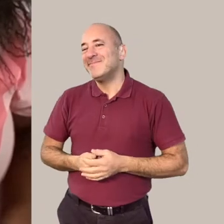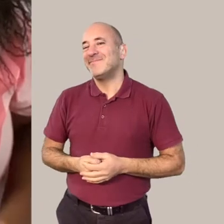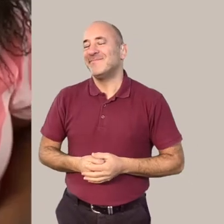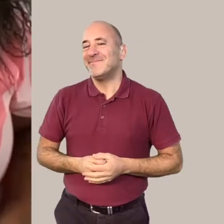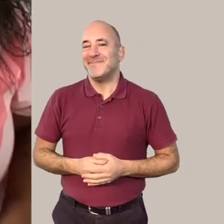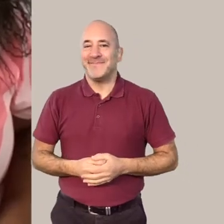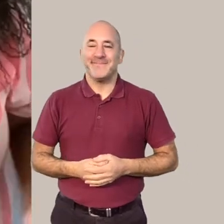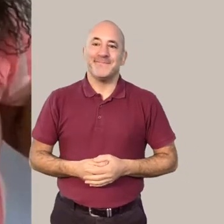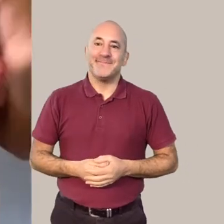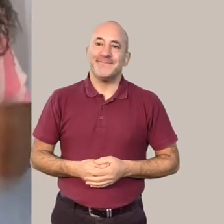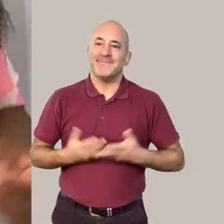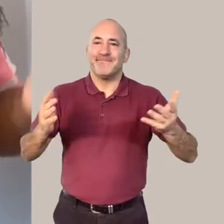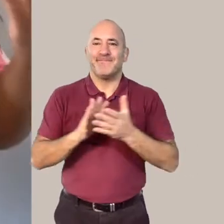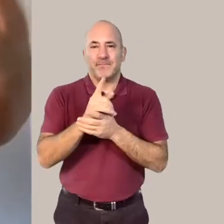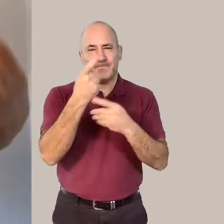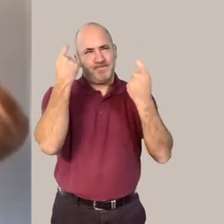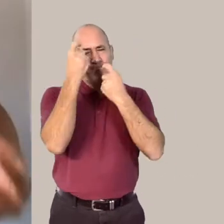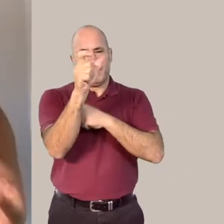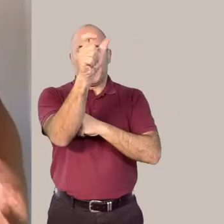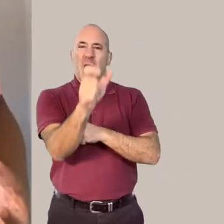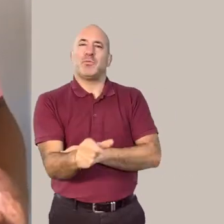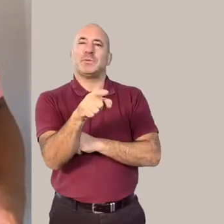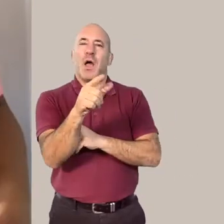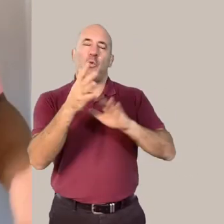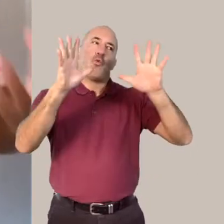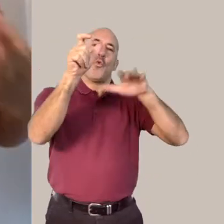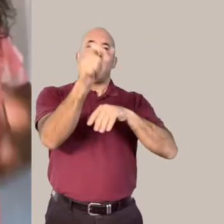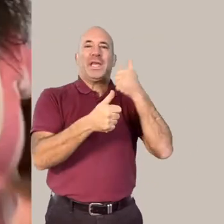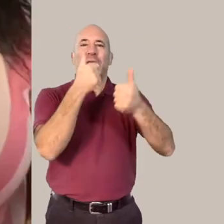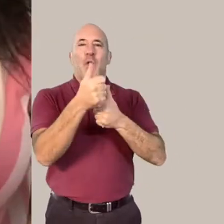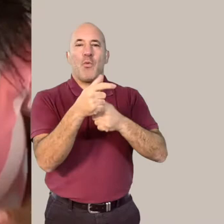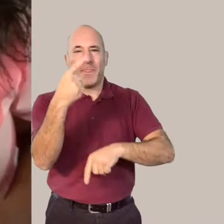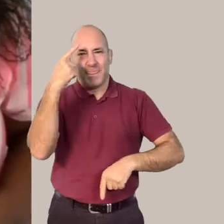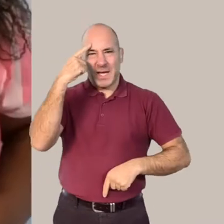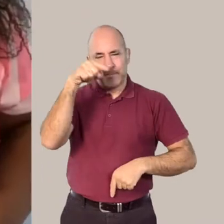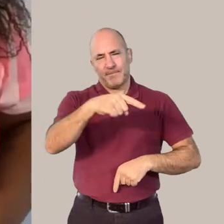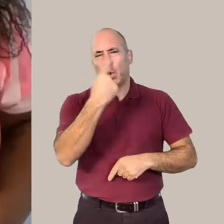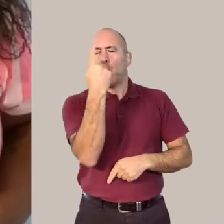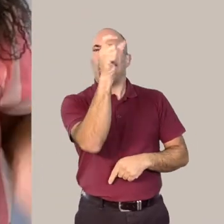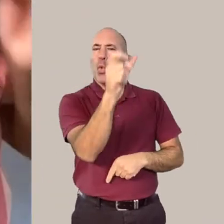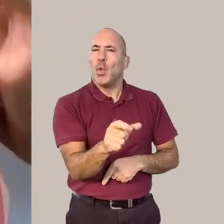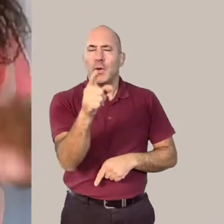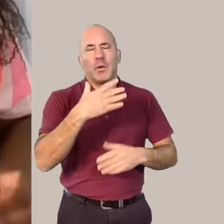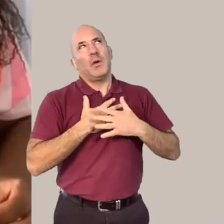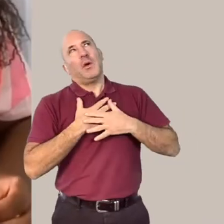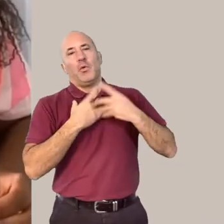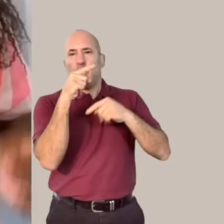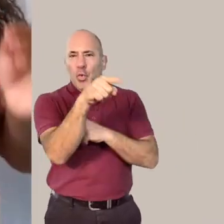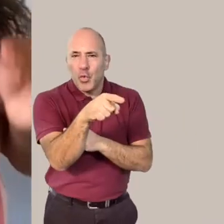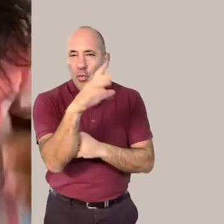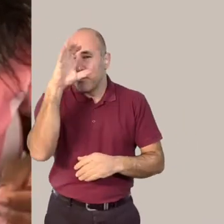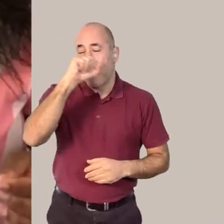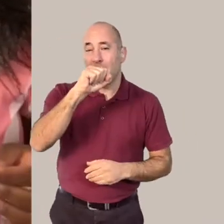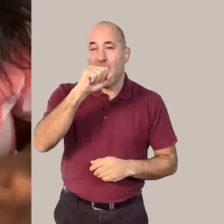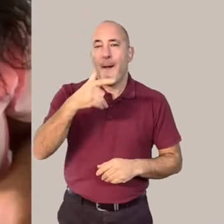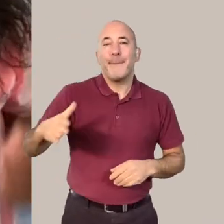loves tea. So, when you're thinking about your hero character, I want you to think about who's a hero to you and remember that